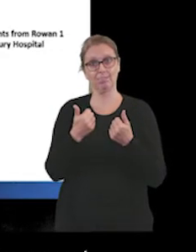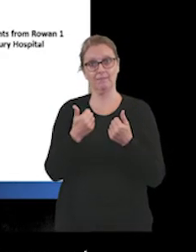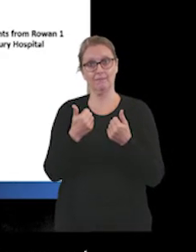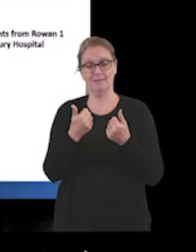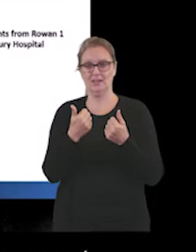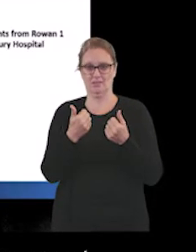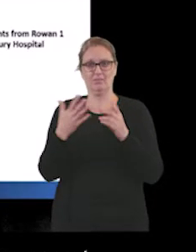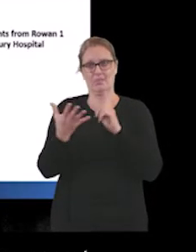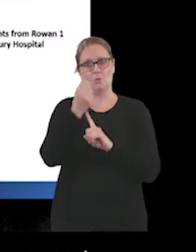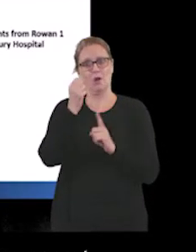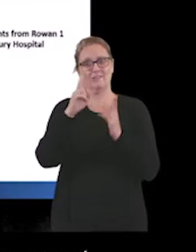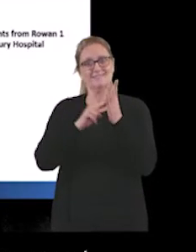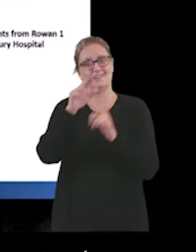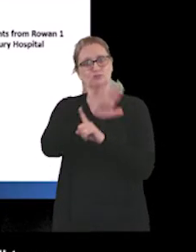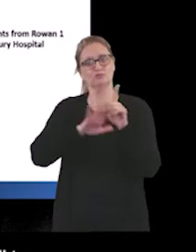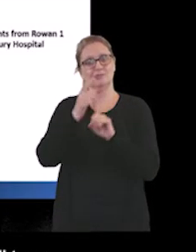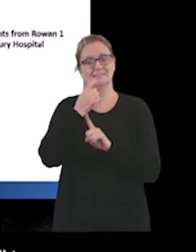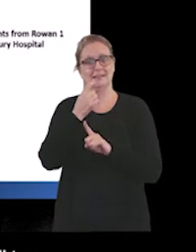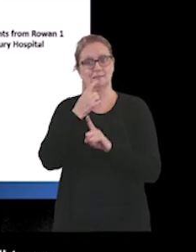Dental Awards.